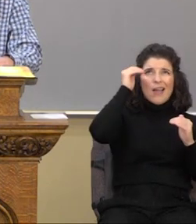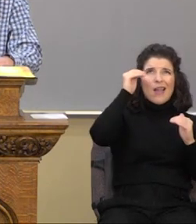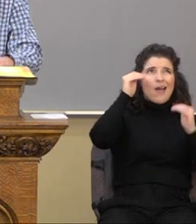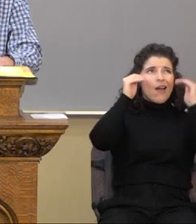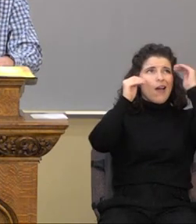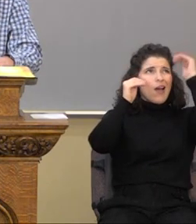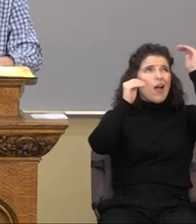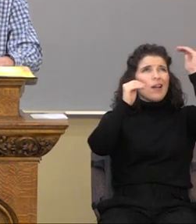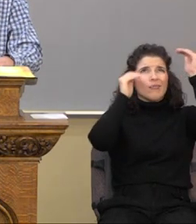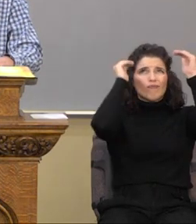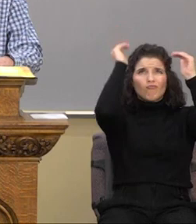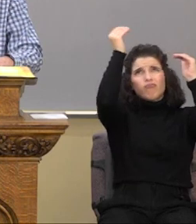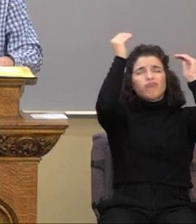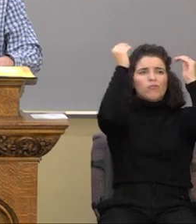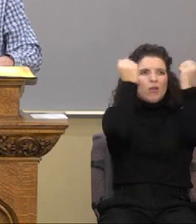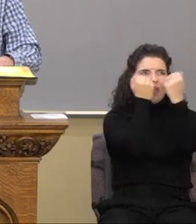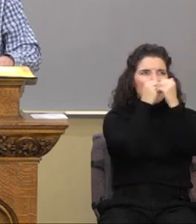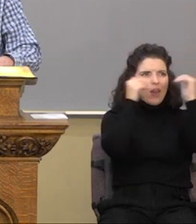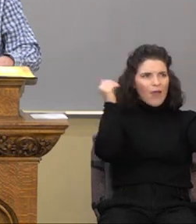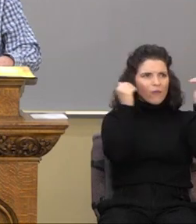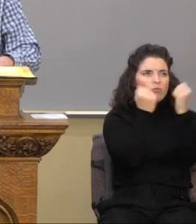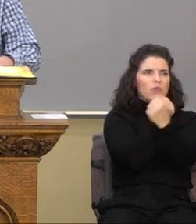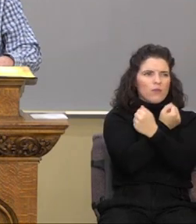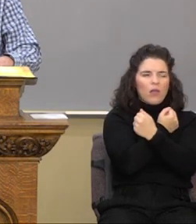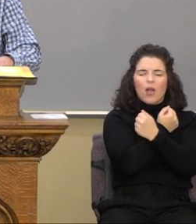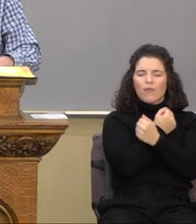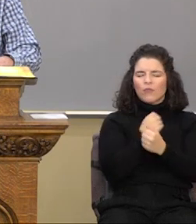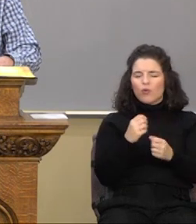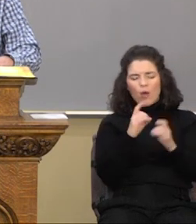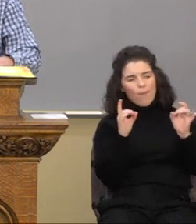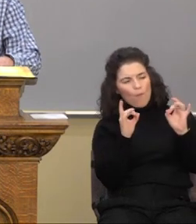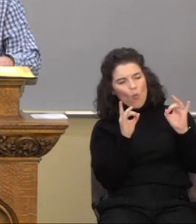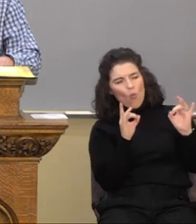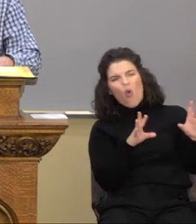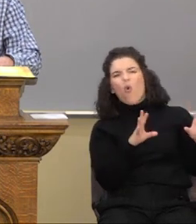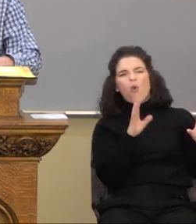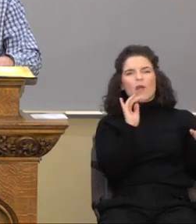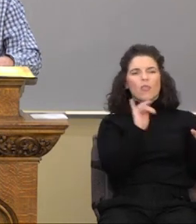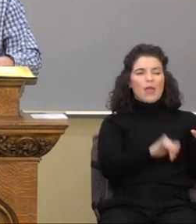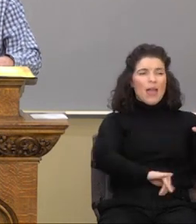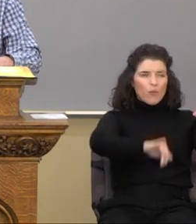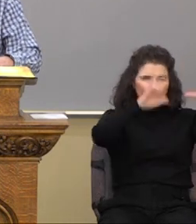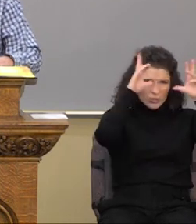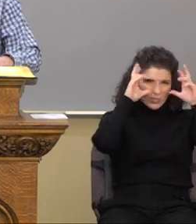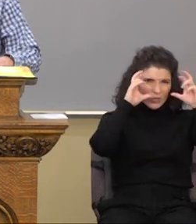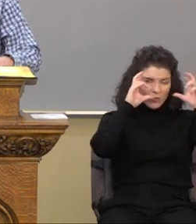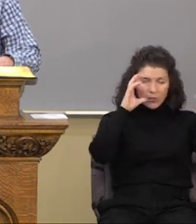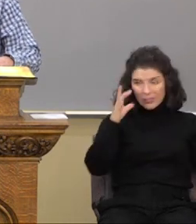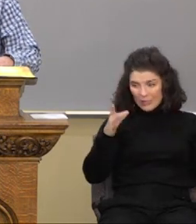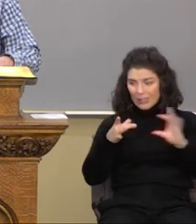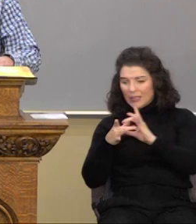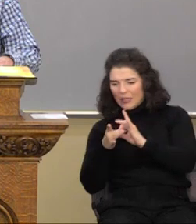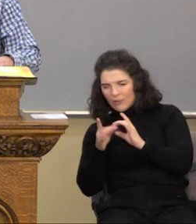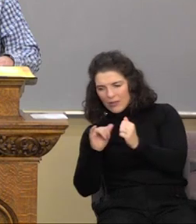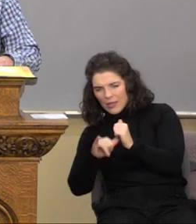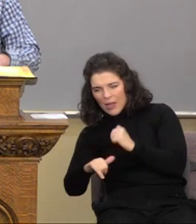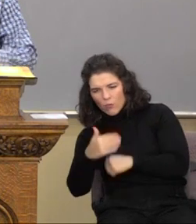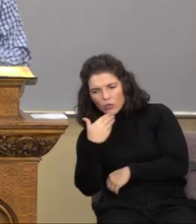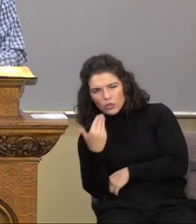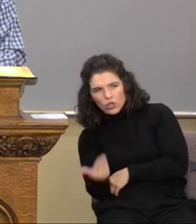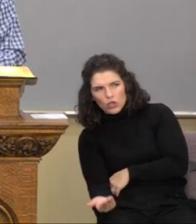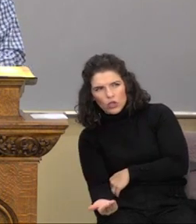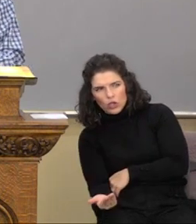second. The end of verse 9, abhor that which is, here we go, evil. Evil, cleave to that which is good. Well,